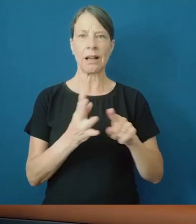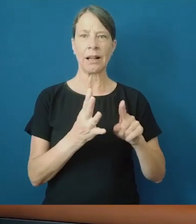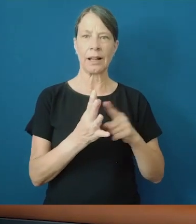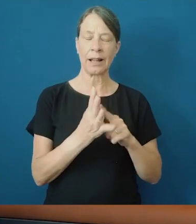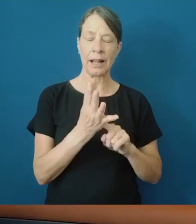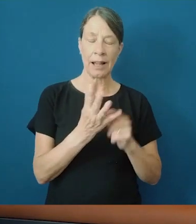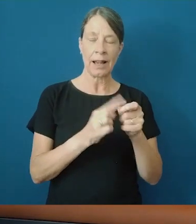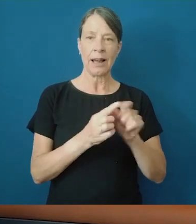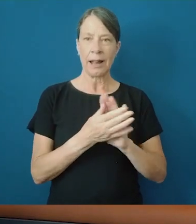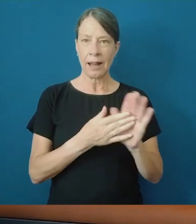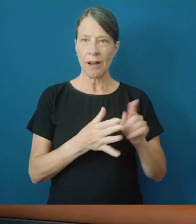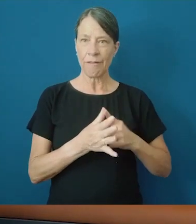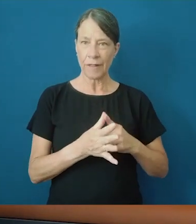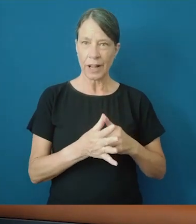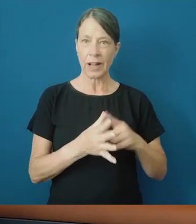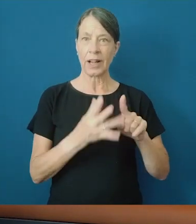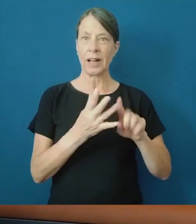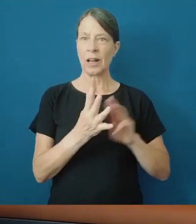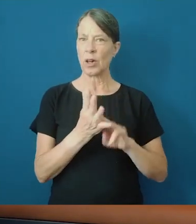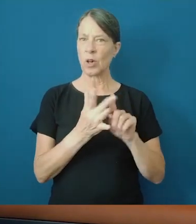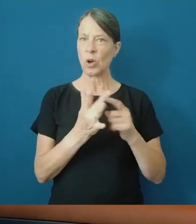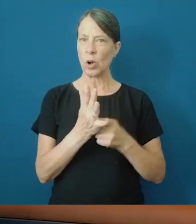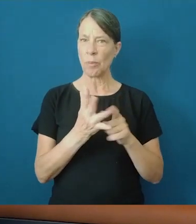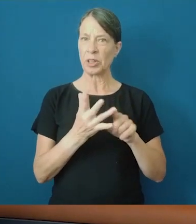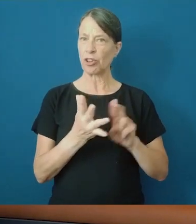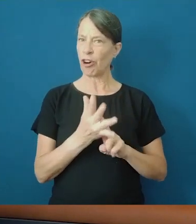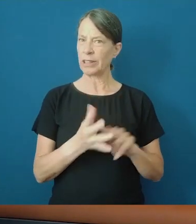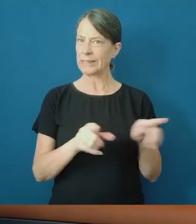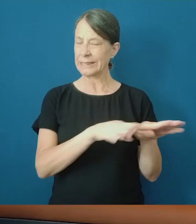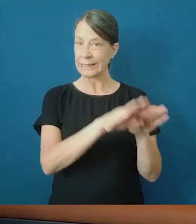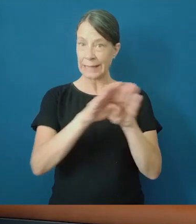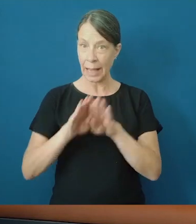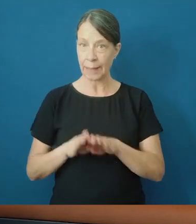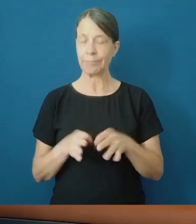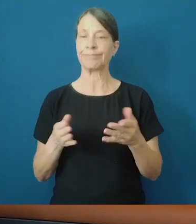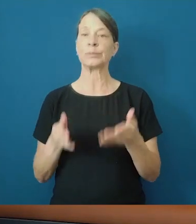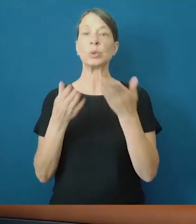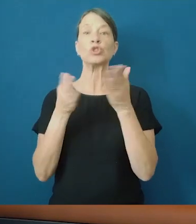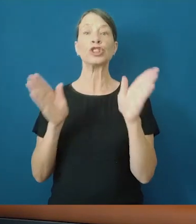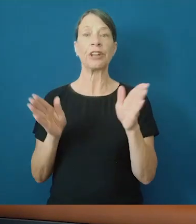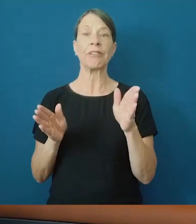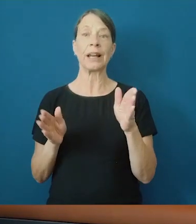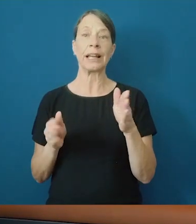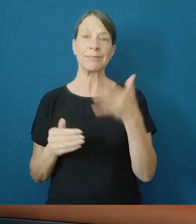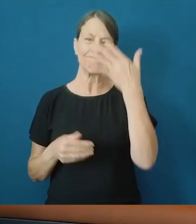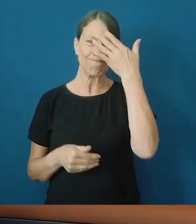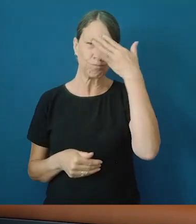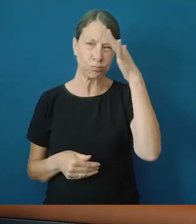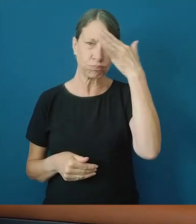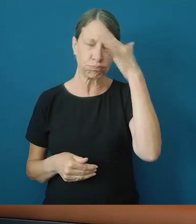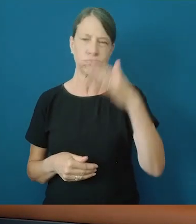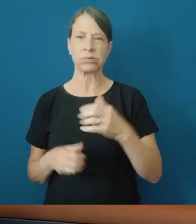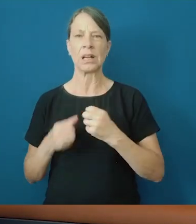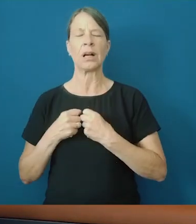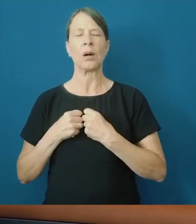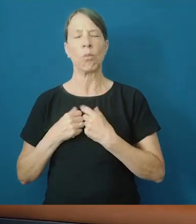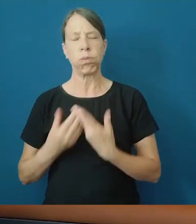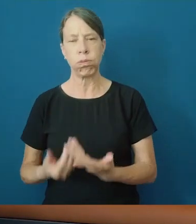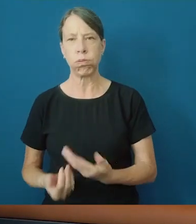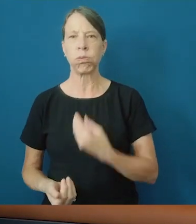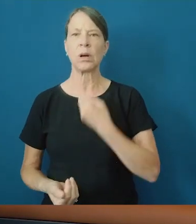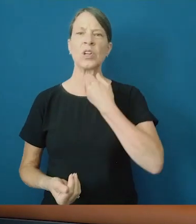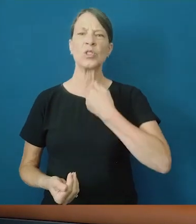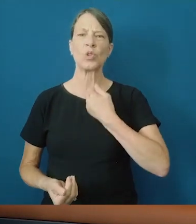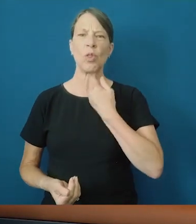has changed quite significantly over the last two years. The broad range of symptoms, fever, fatigue, sore throat,